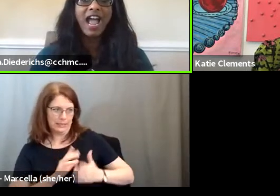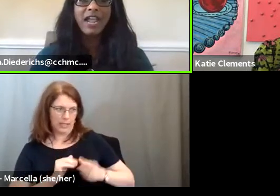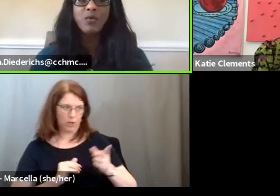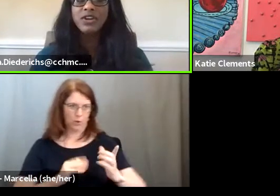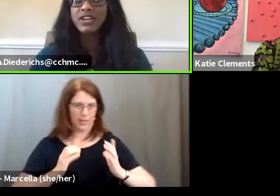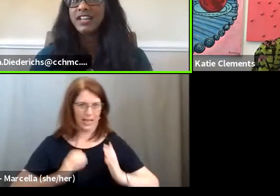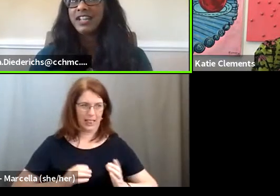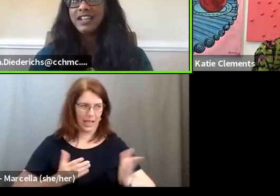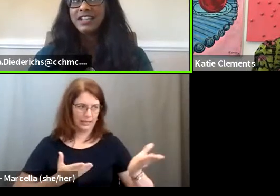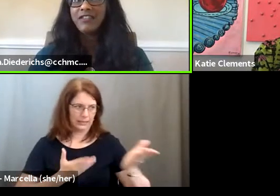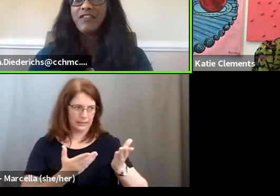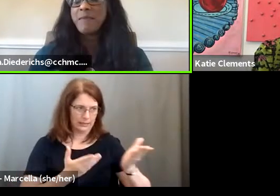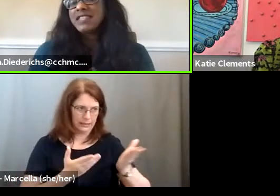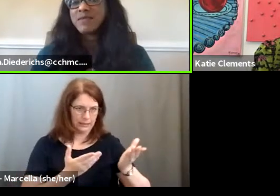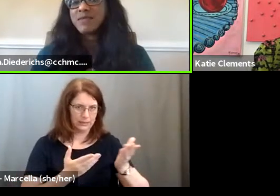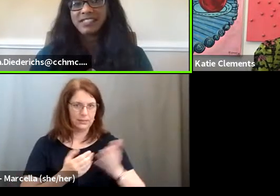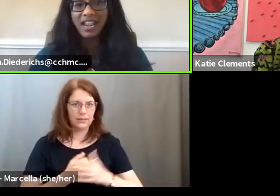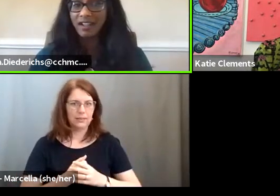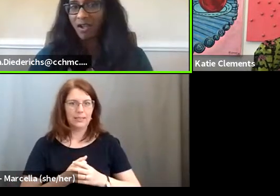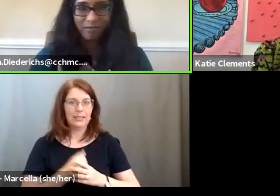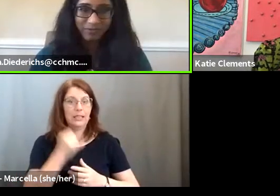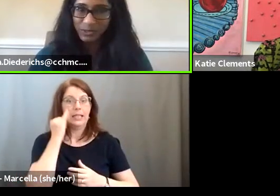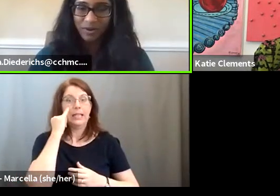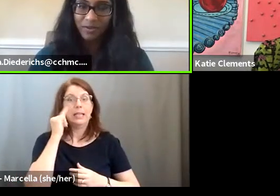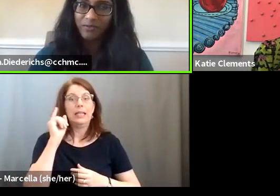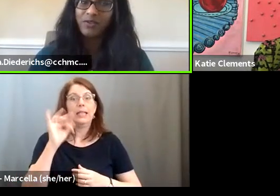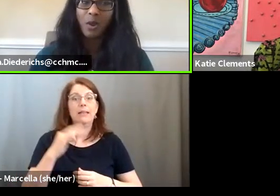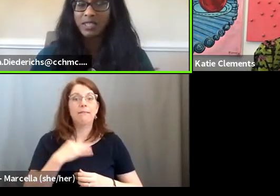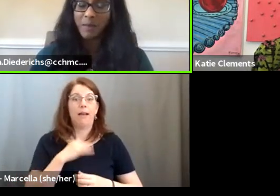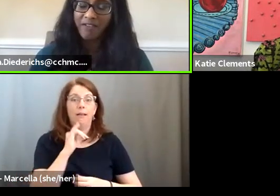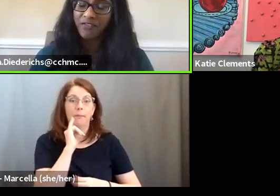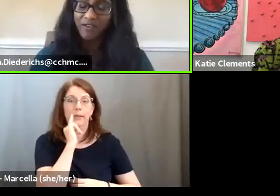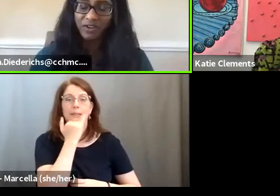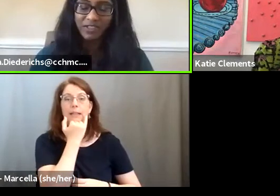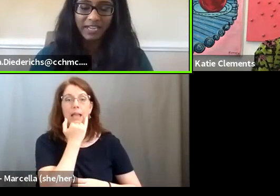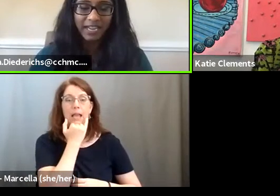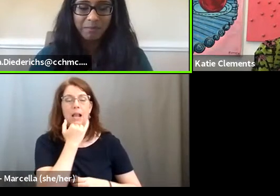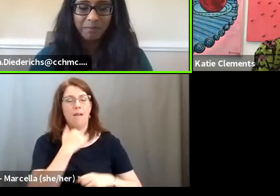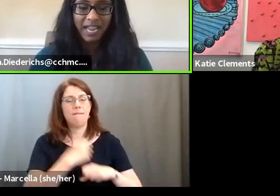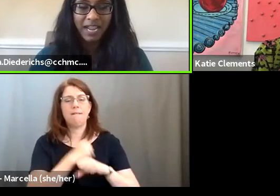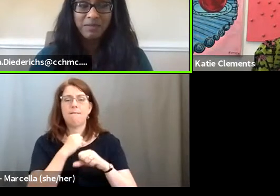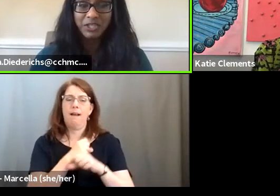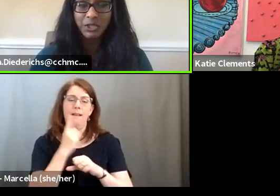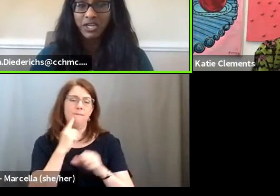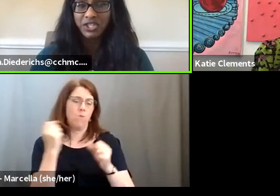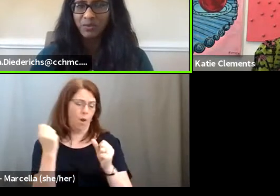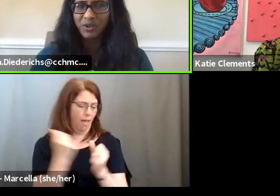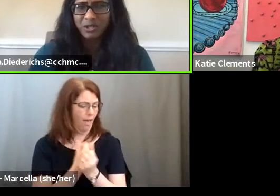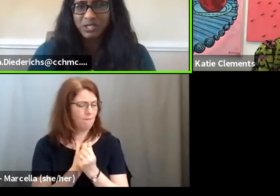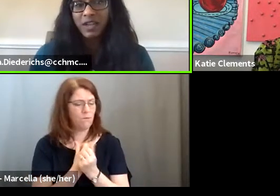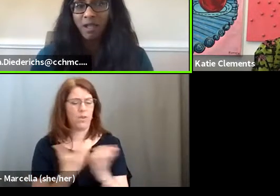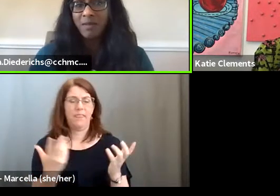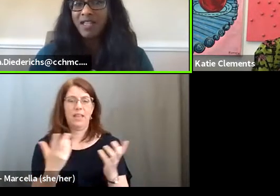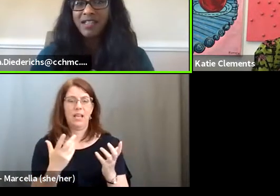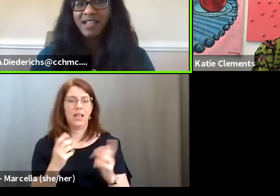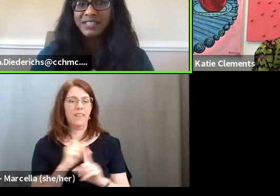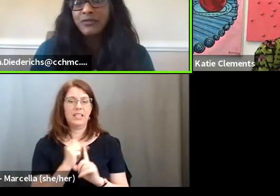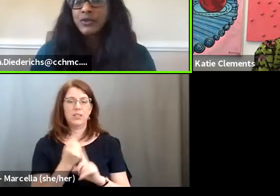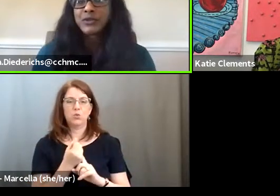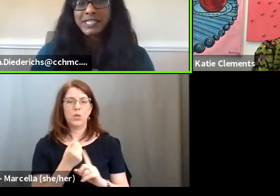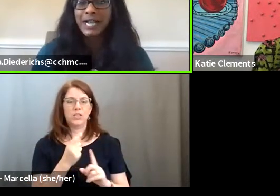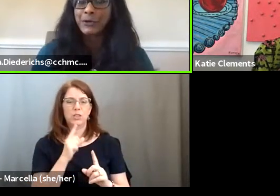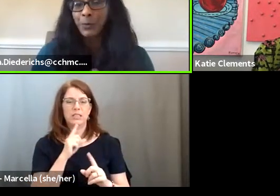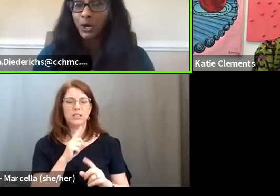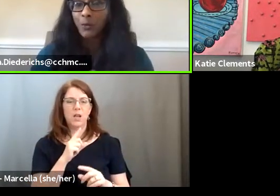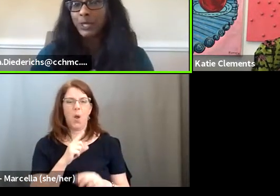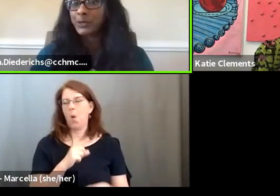then I would, if I made the mistake of sort of going to the mat for everything, it became a situation where you just become a